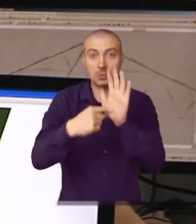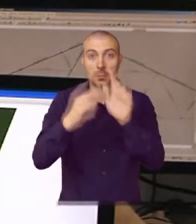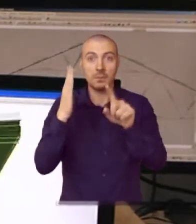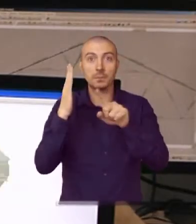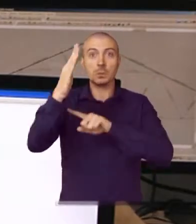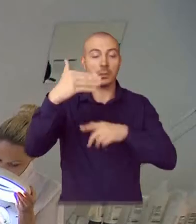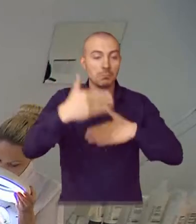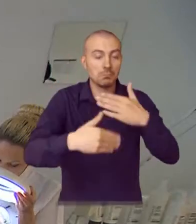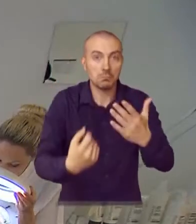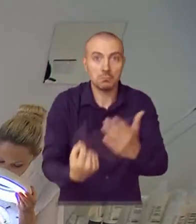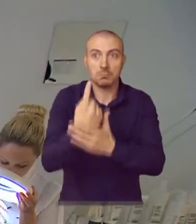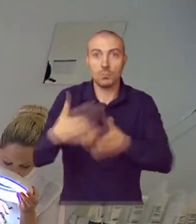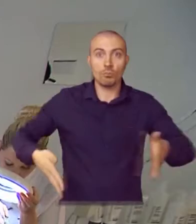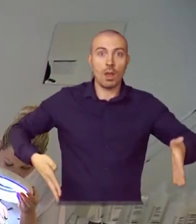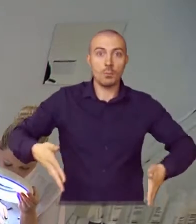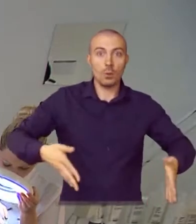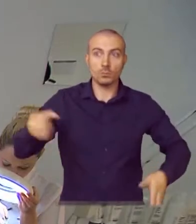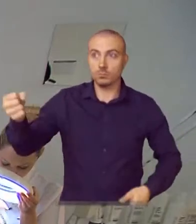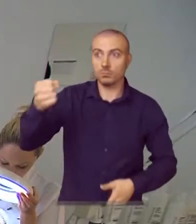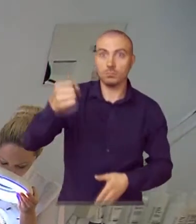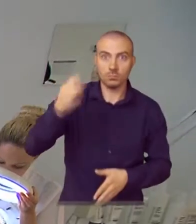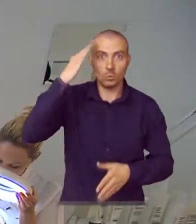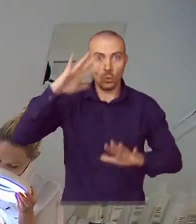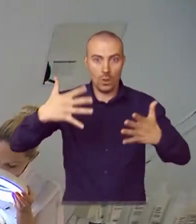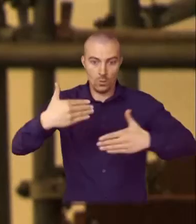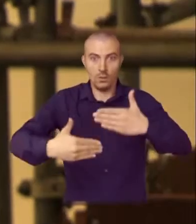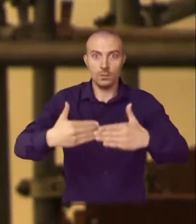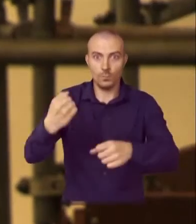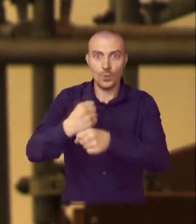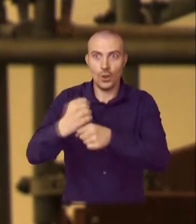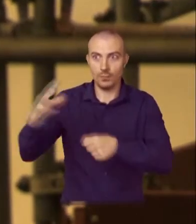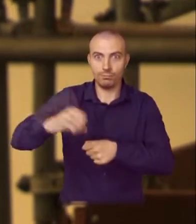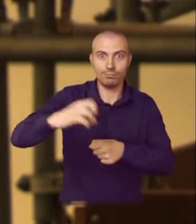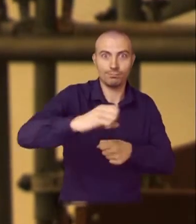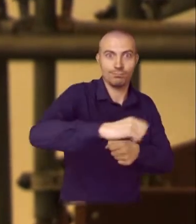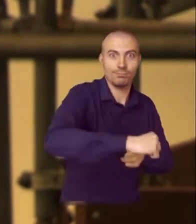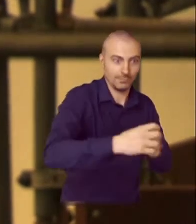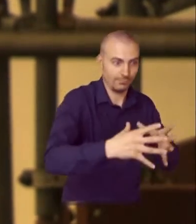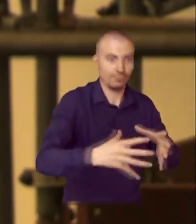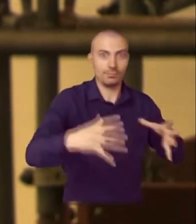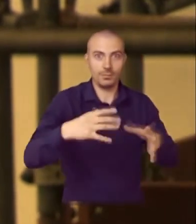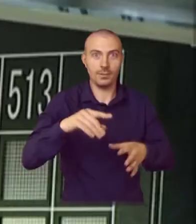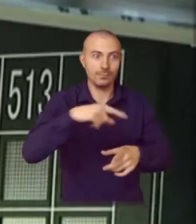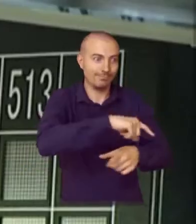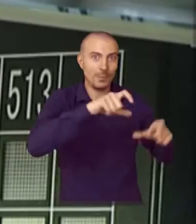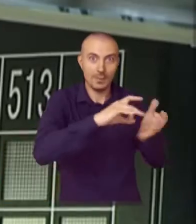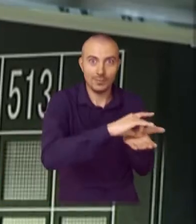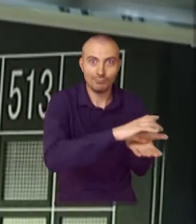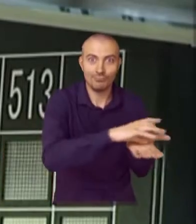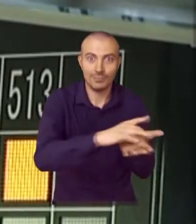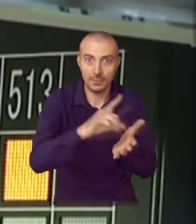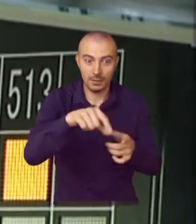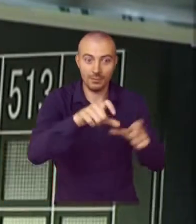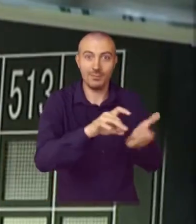For instance, it is possible that in the near future, highly functional, intelligent and complex robots could replace up to 50% of all